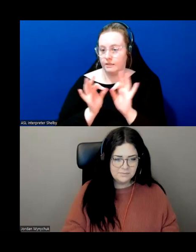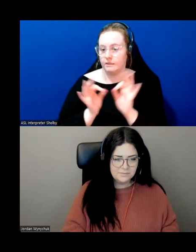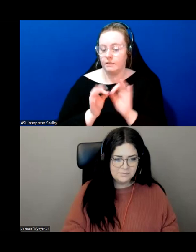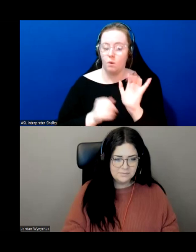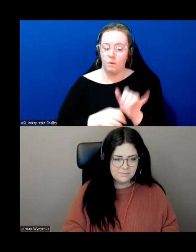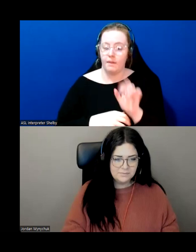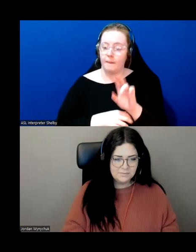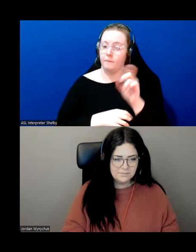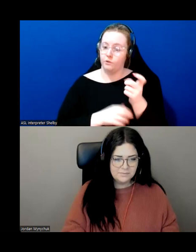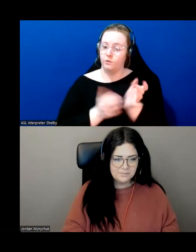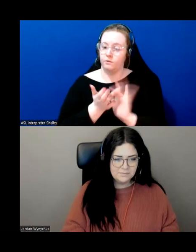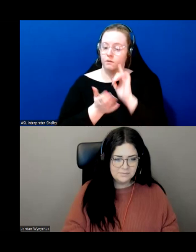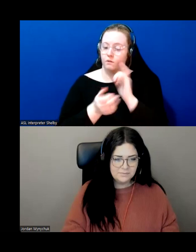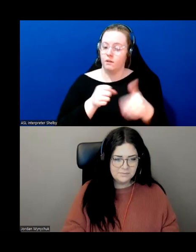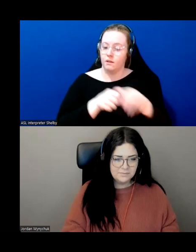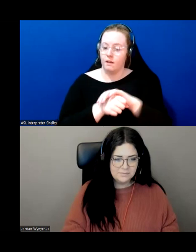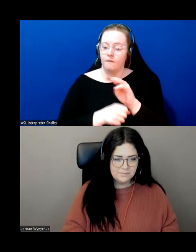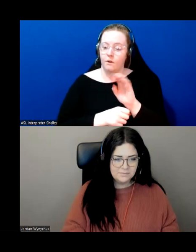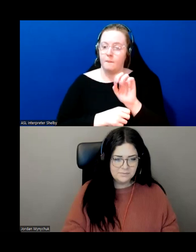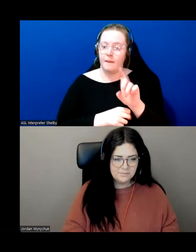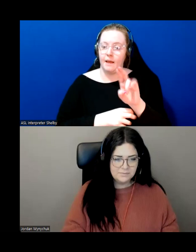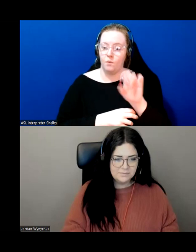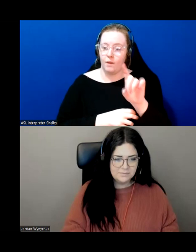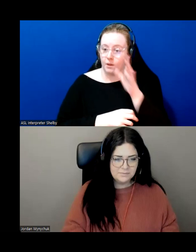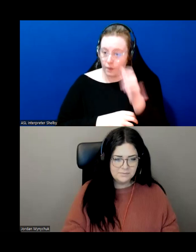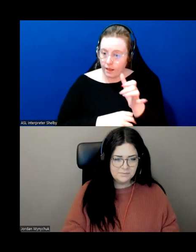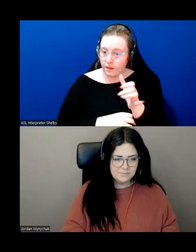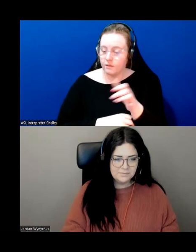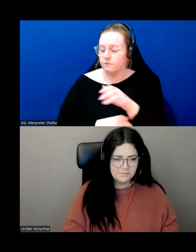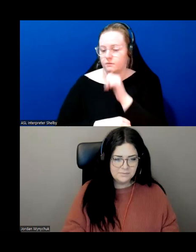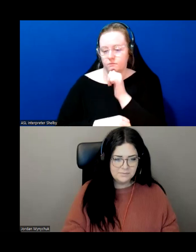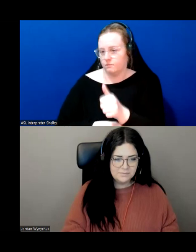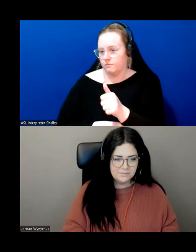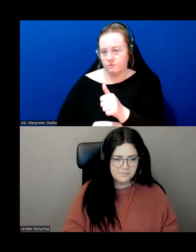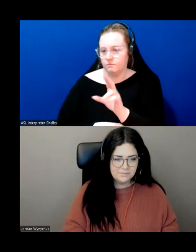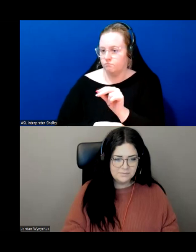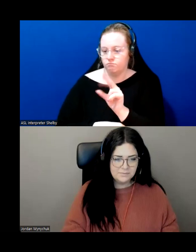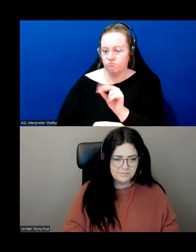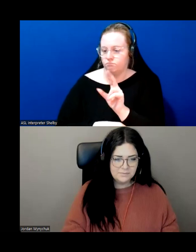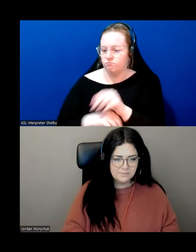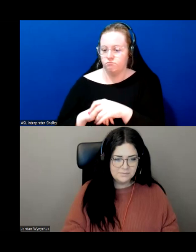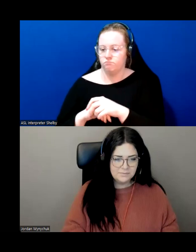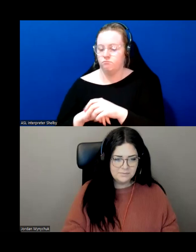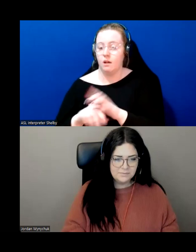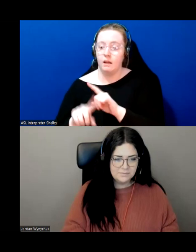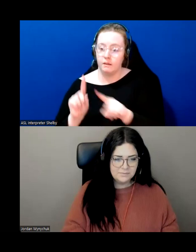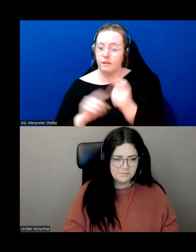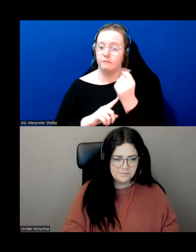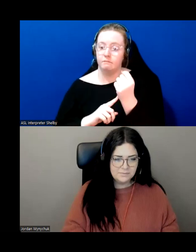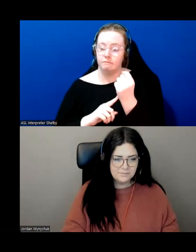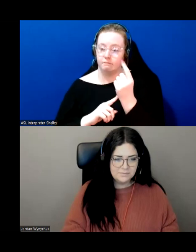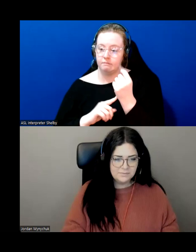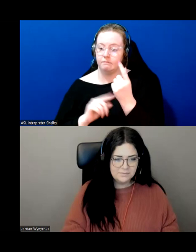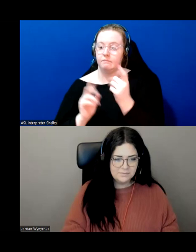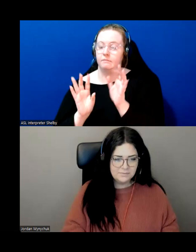portion of med ready uh unfortunately no uh not at this time however again i can't stress the